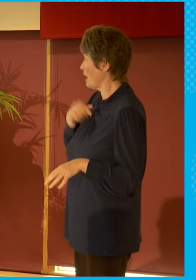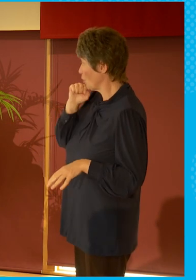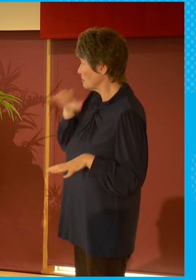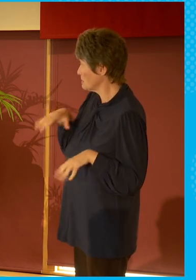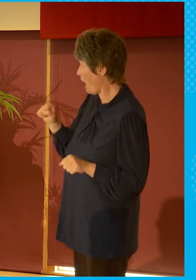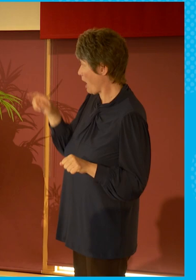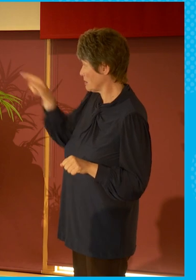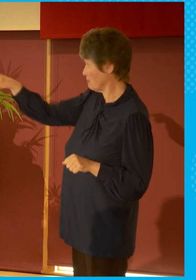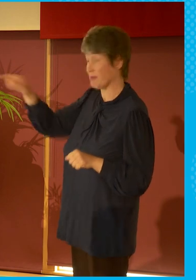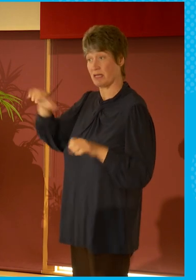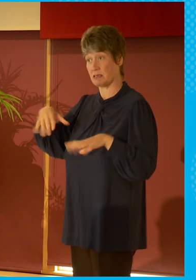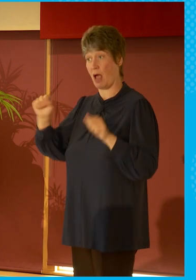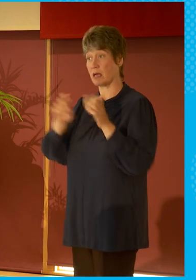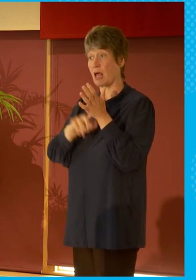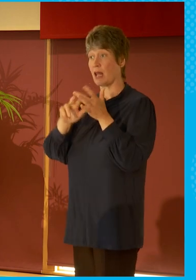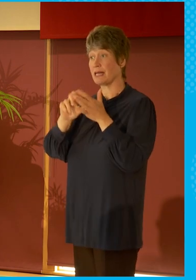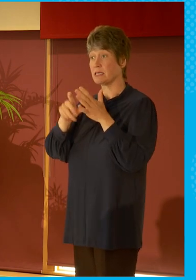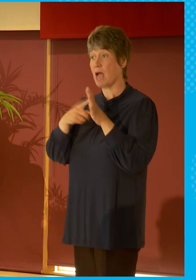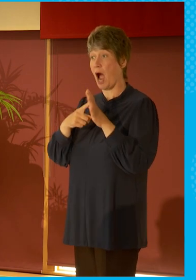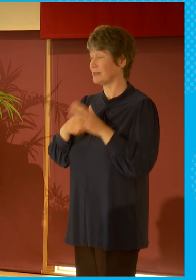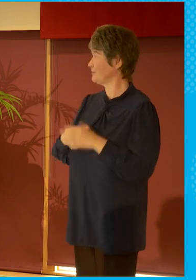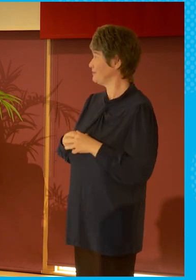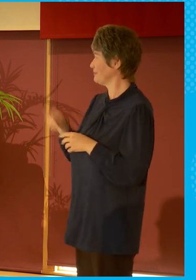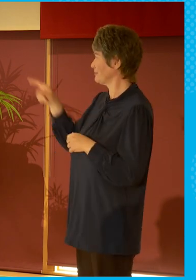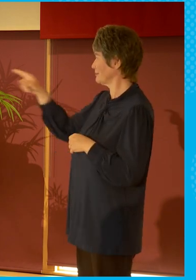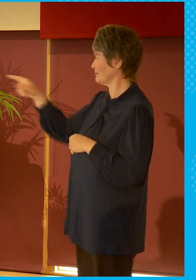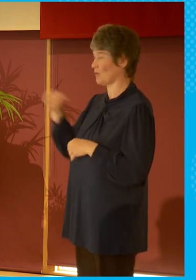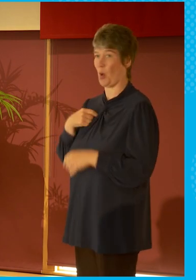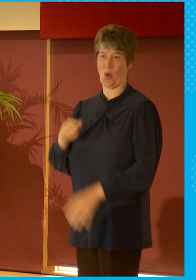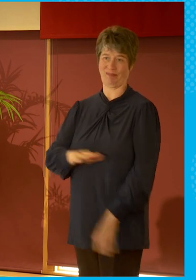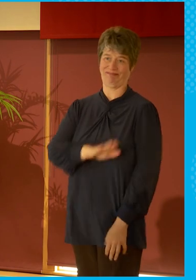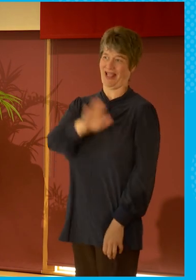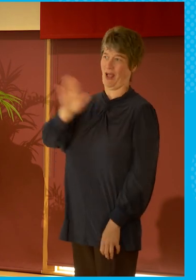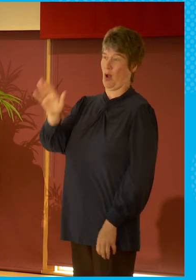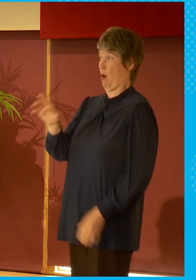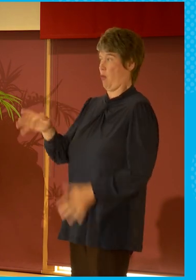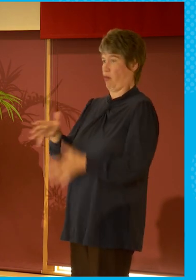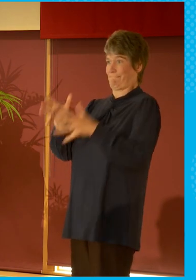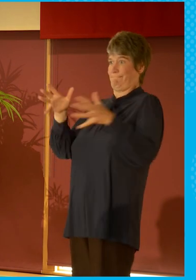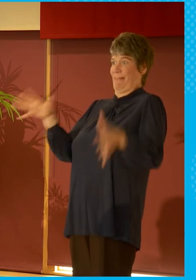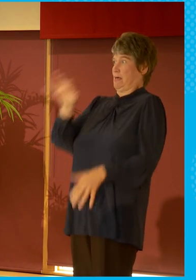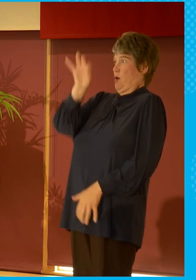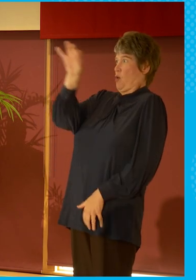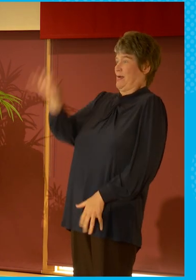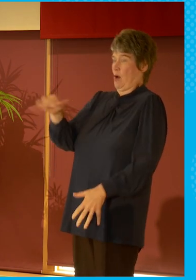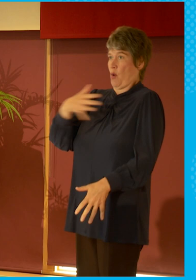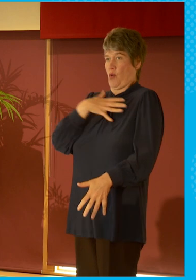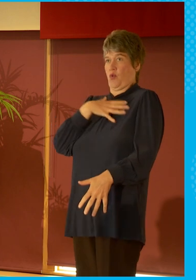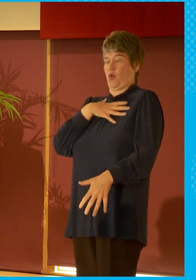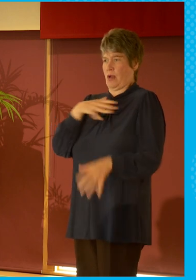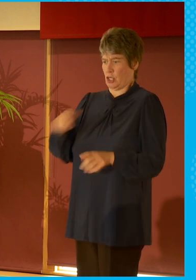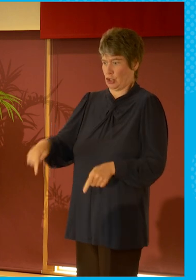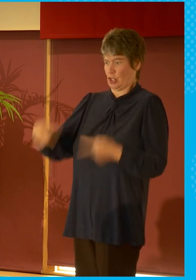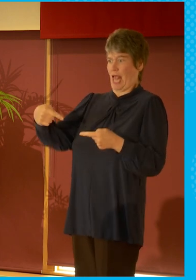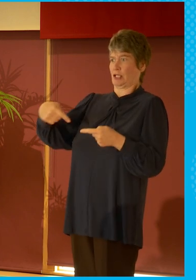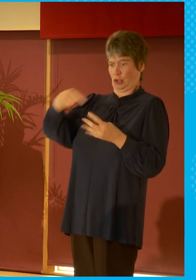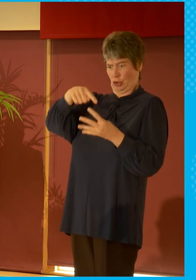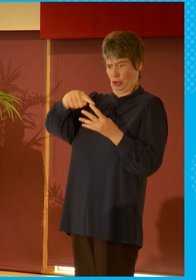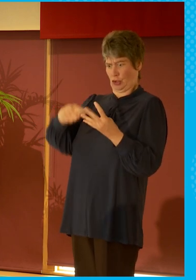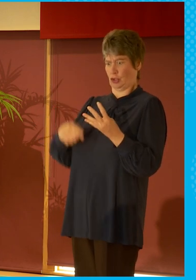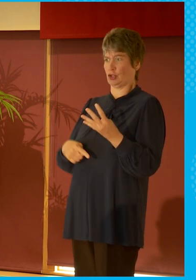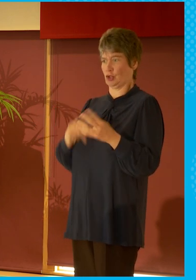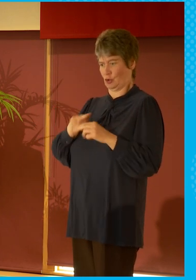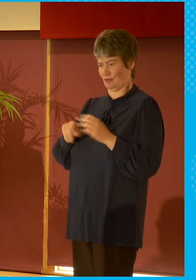ask Linda to come in first please. well hello everyone, that's a big question isn't it? What are the challenges facing